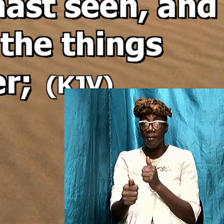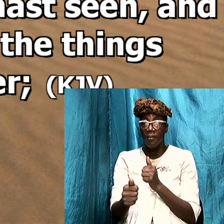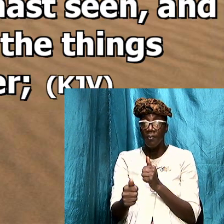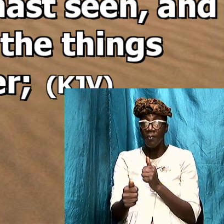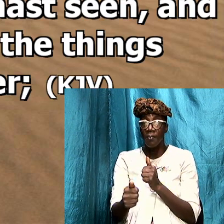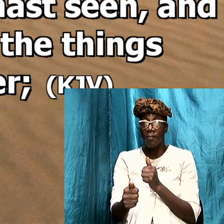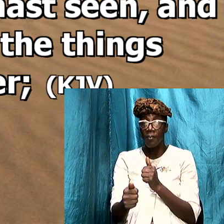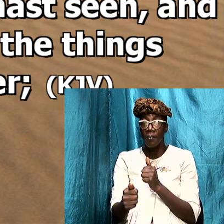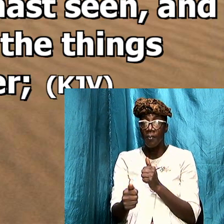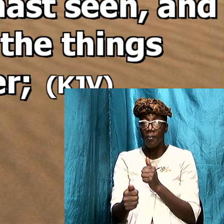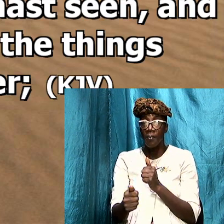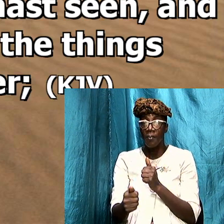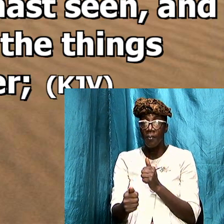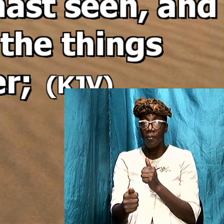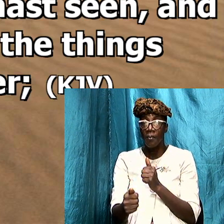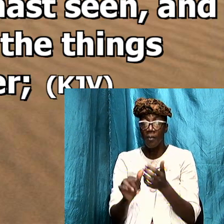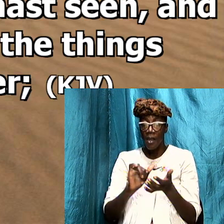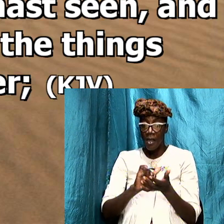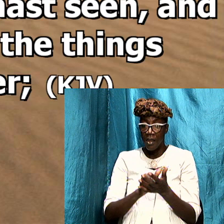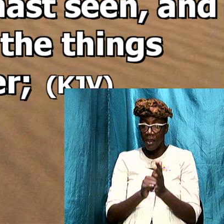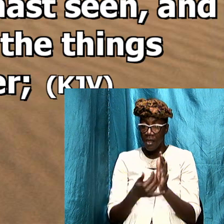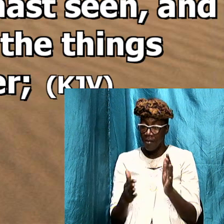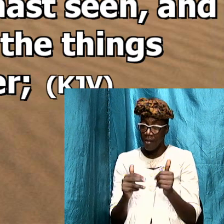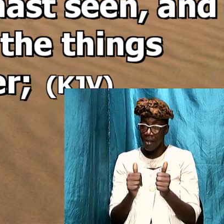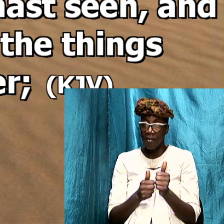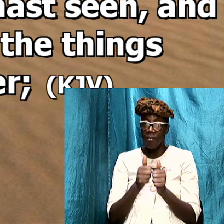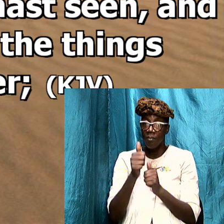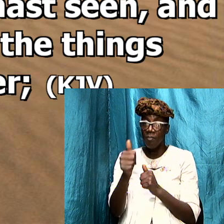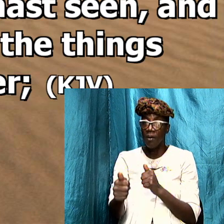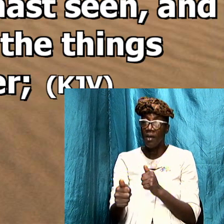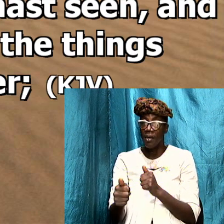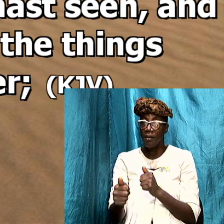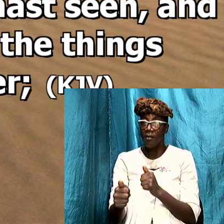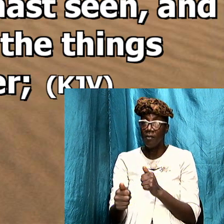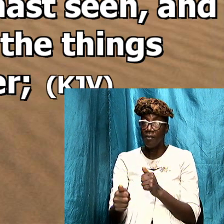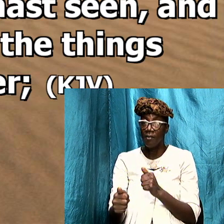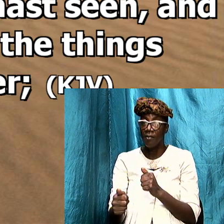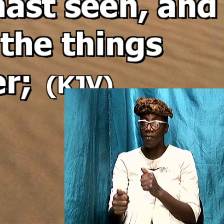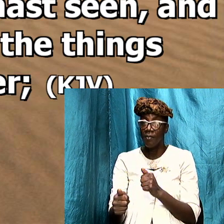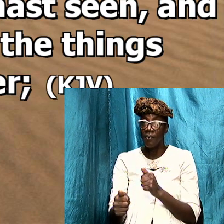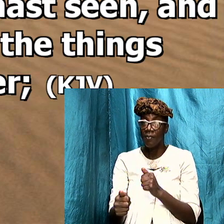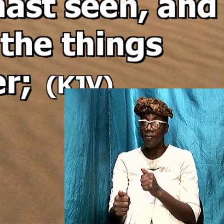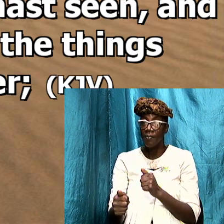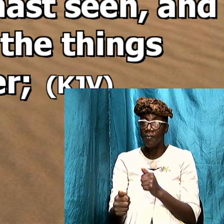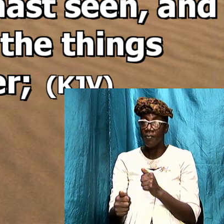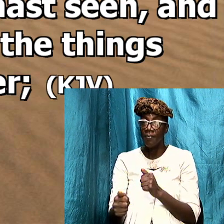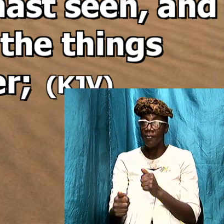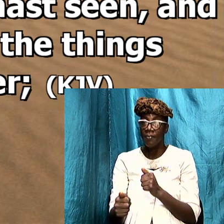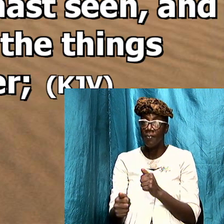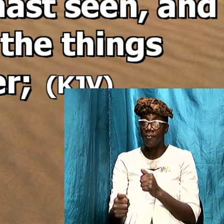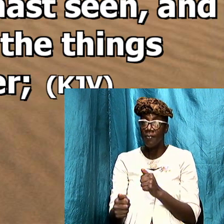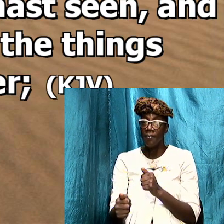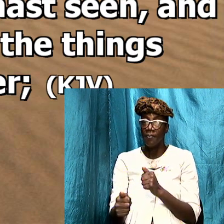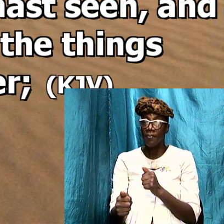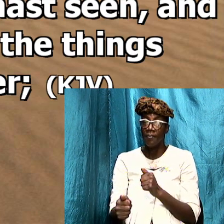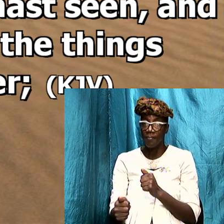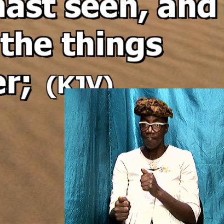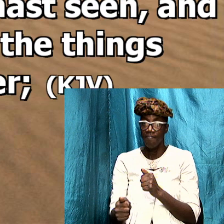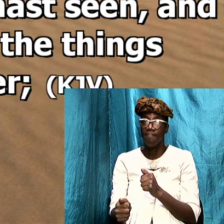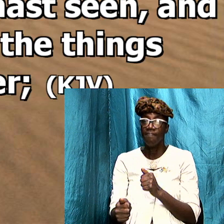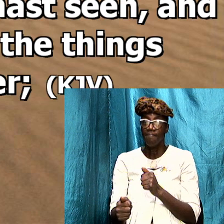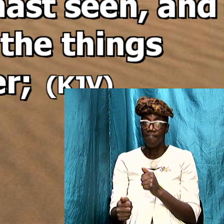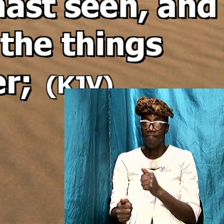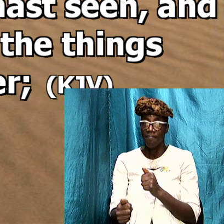seen these things are past Revelation chapter 1 examine that